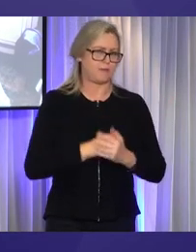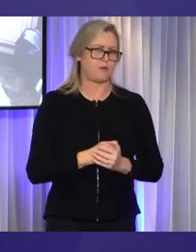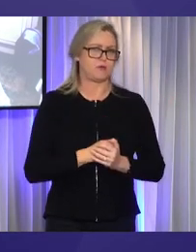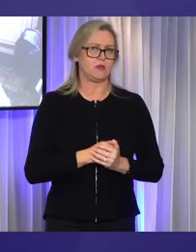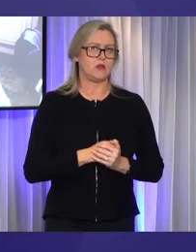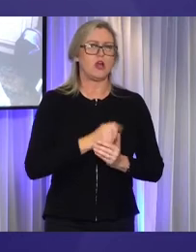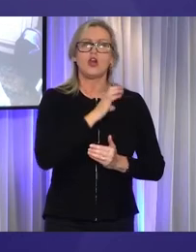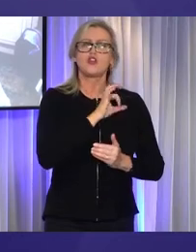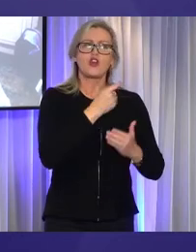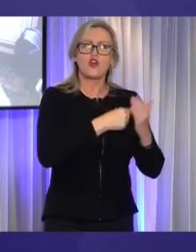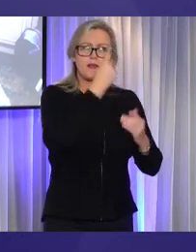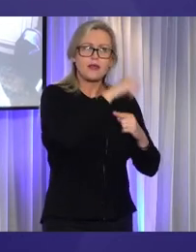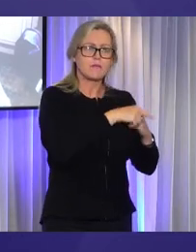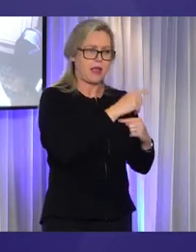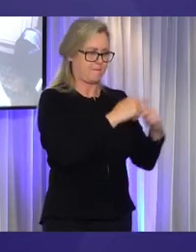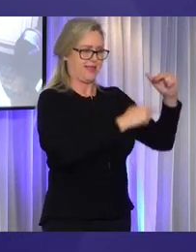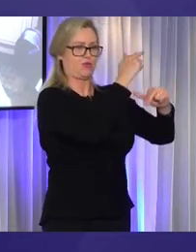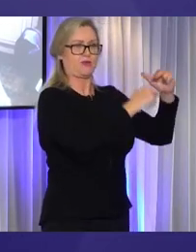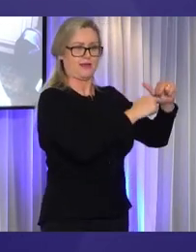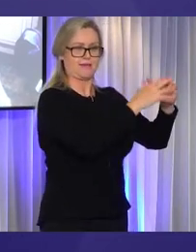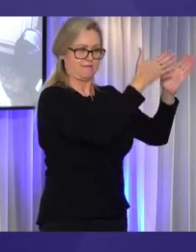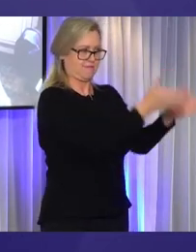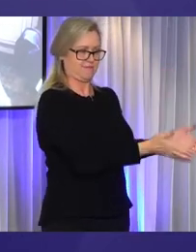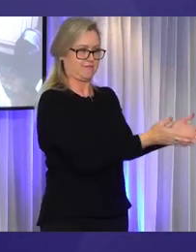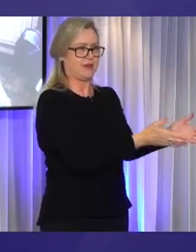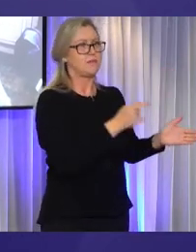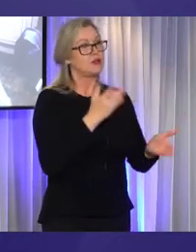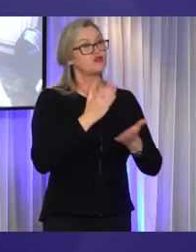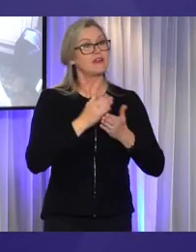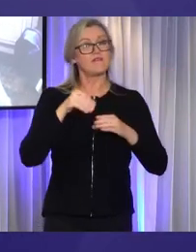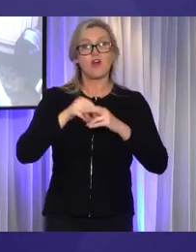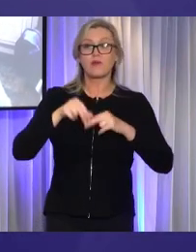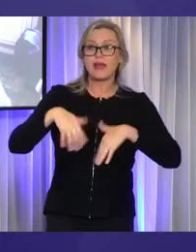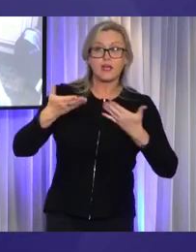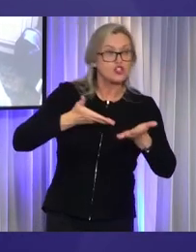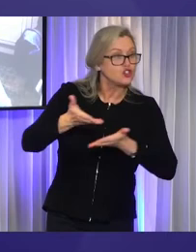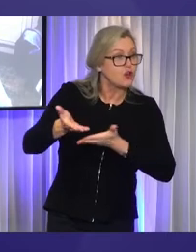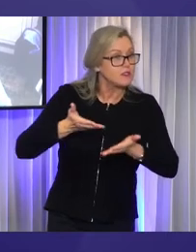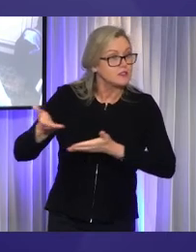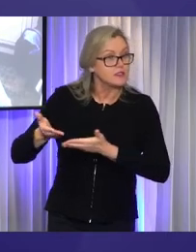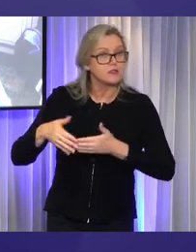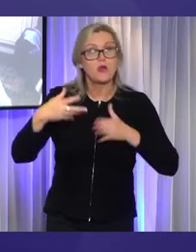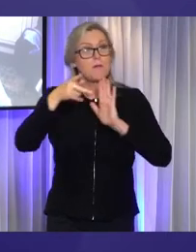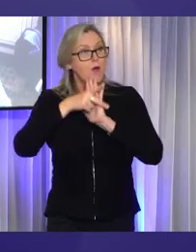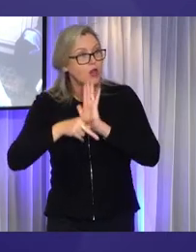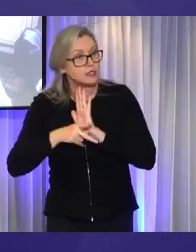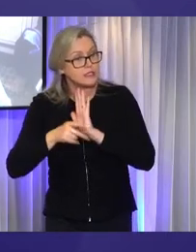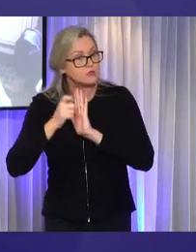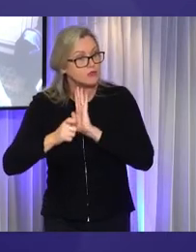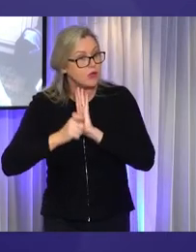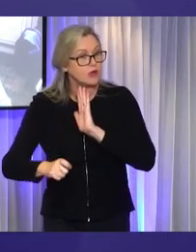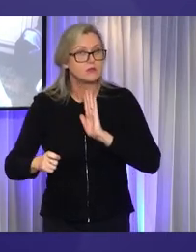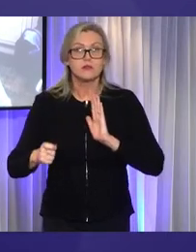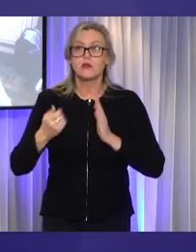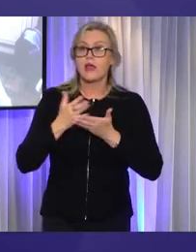just apply to the built environment. It applies to the services we offer, the policies we make, how